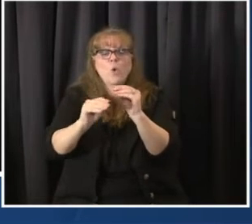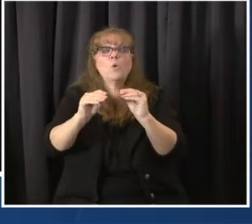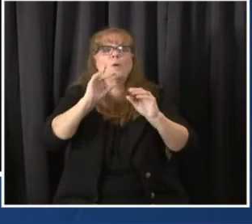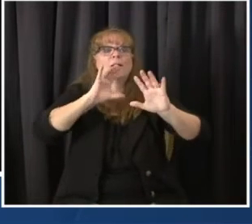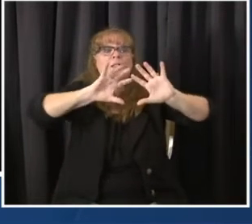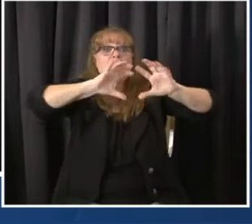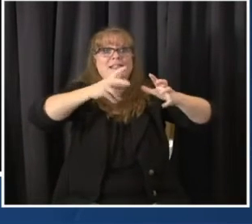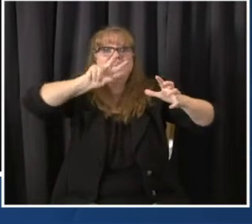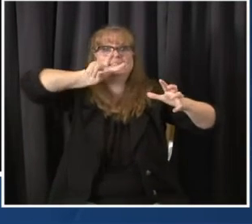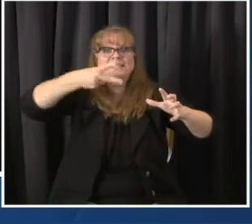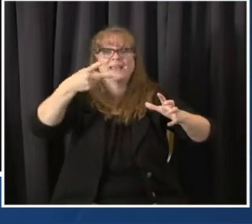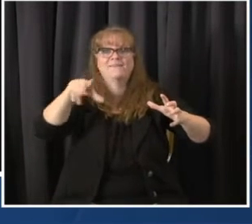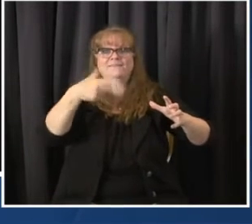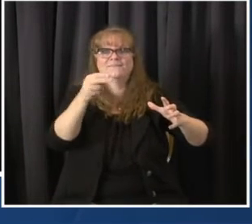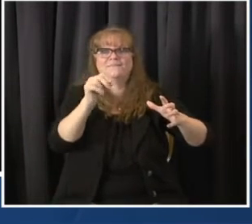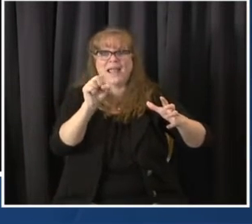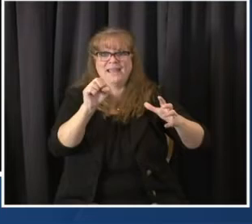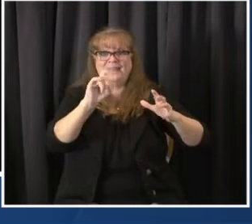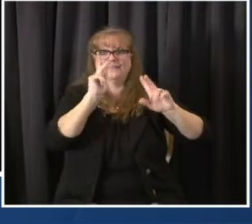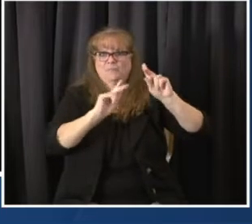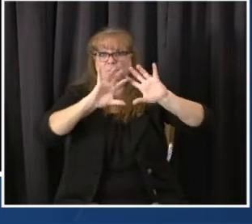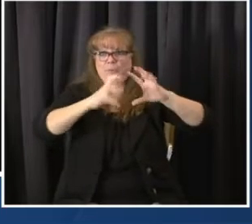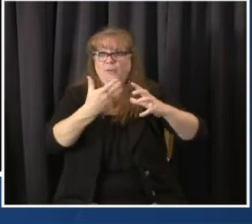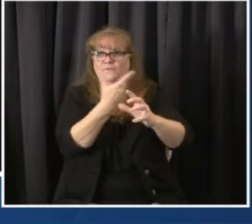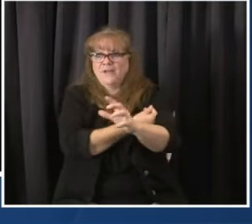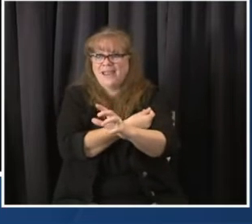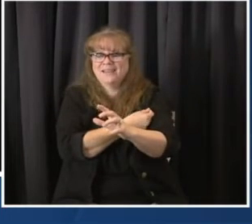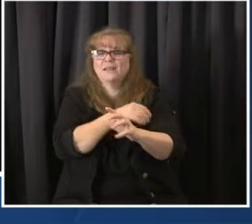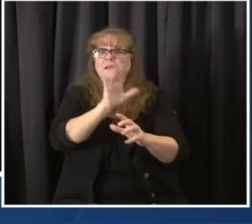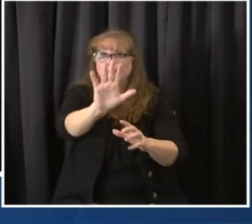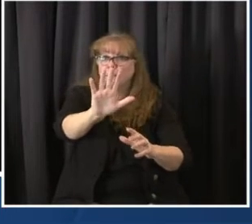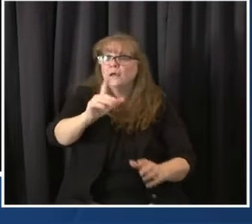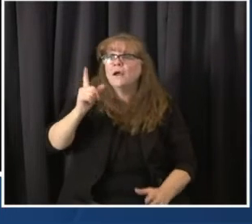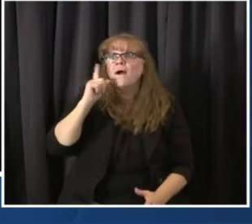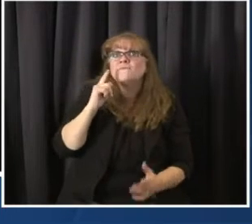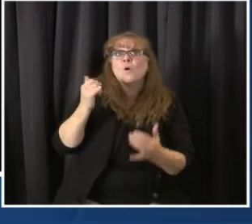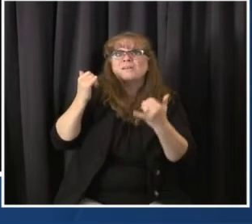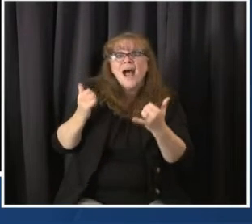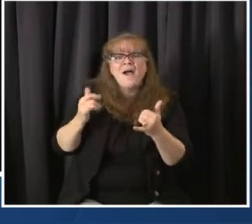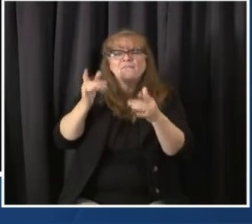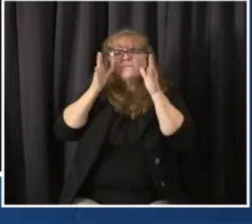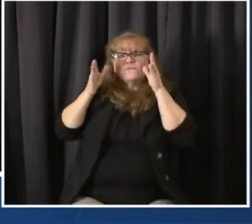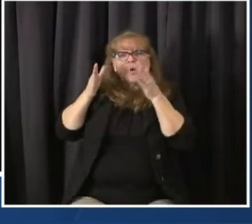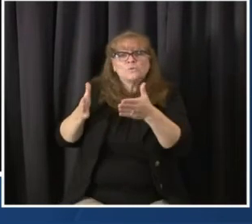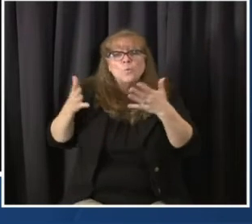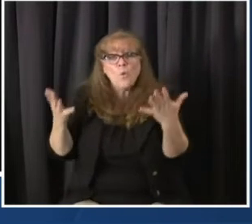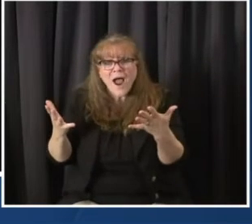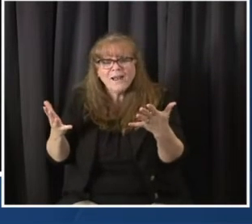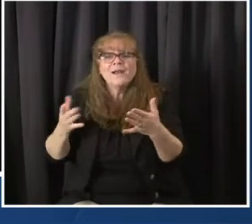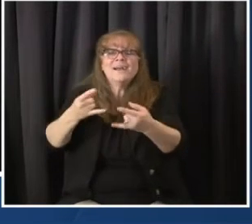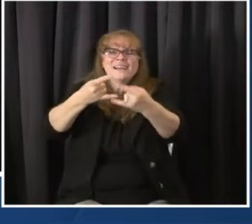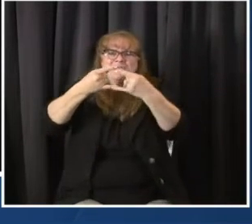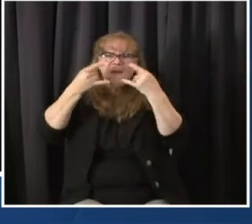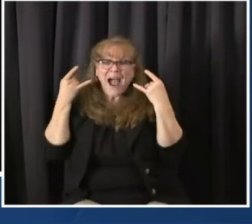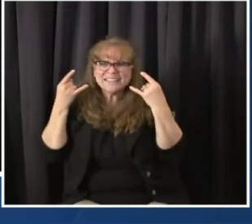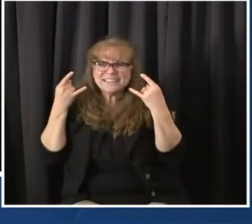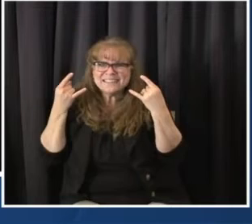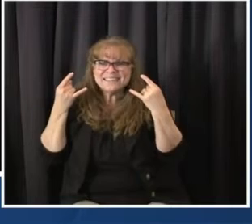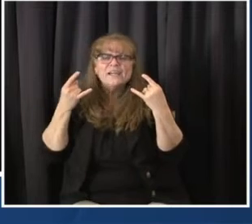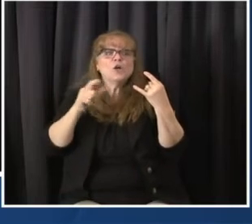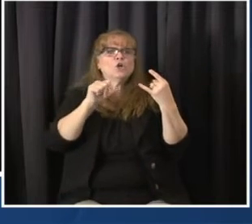later. For now, we need to focus on wearing masks, avoiding social interactions with others, and staying six feet away.